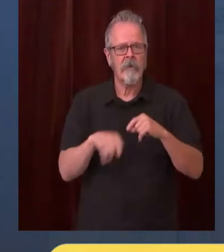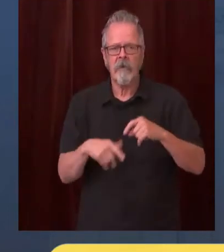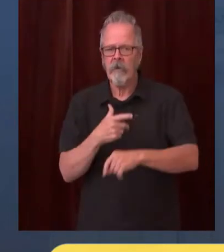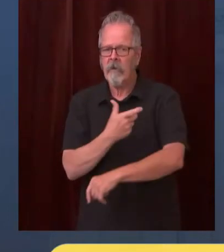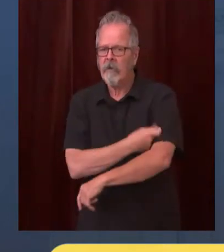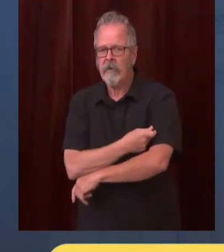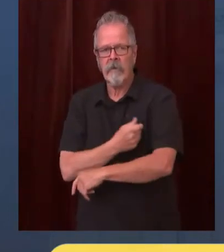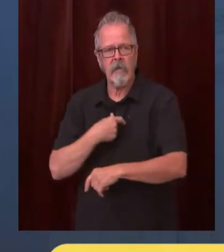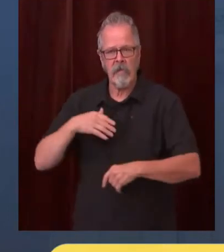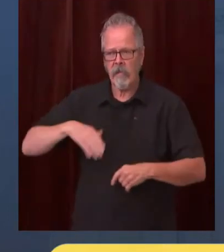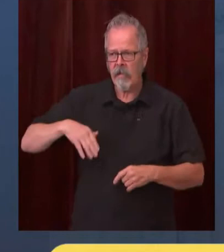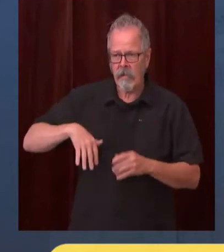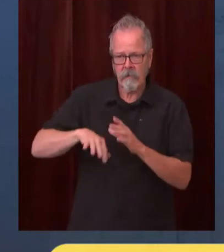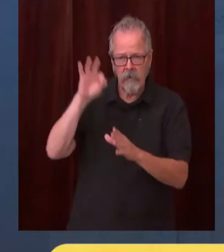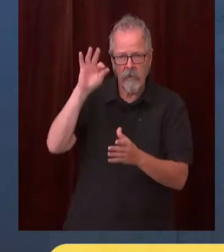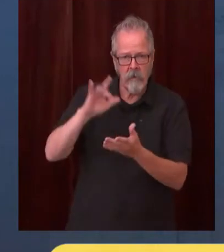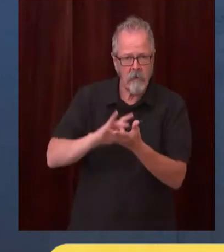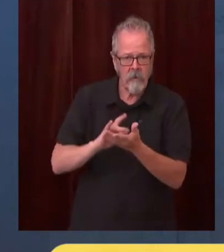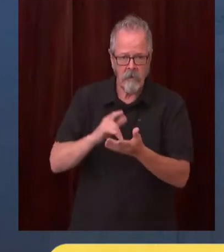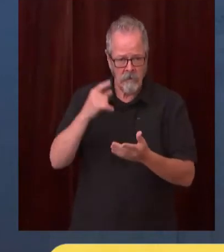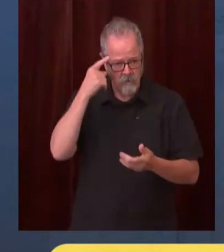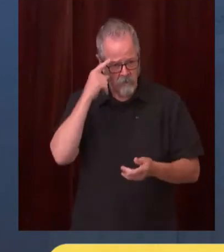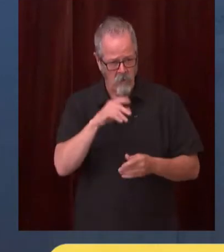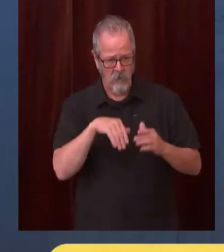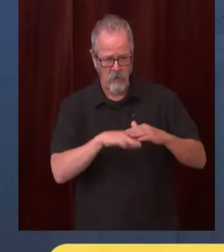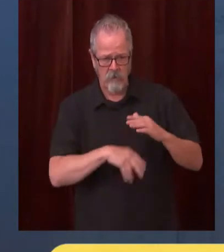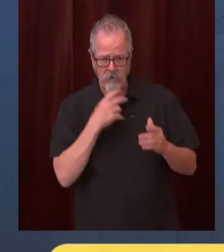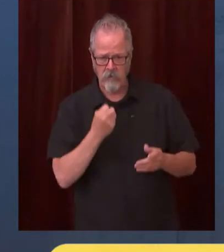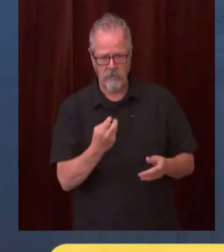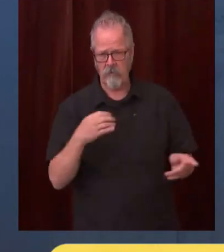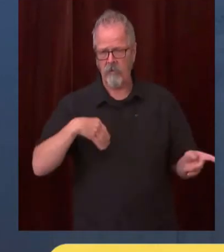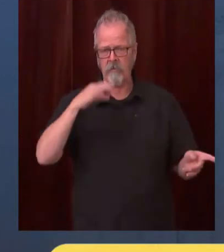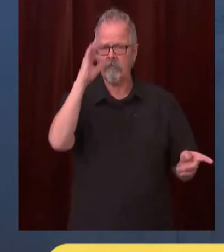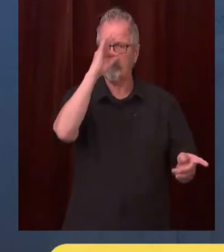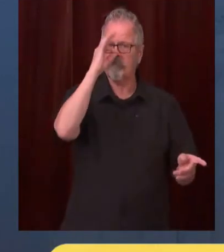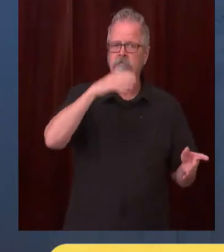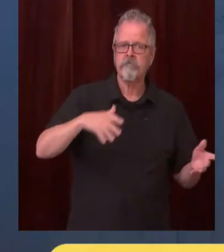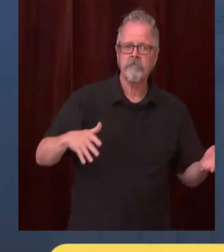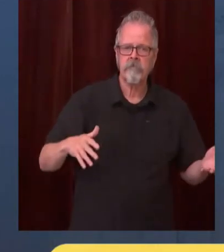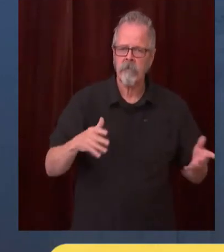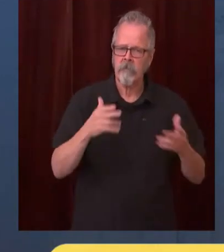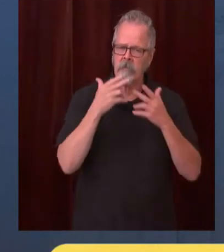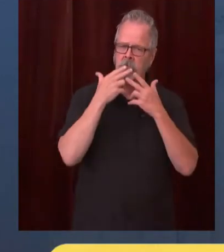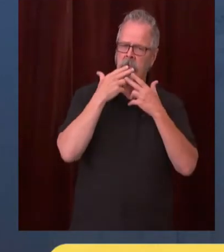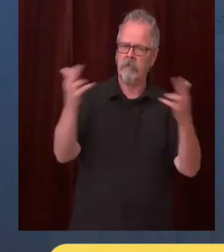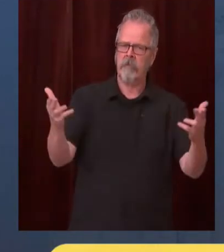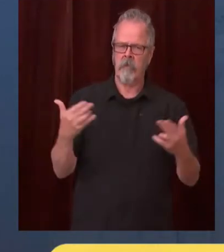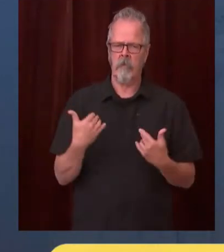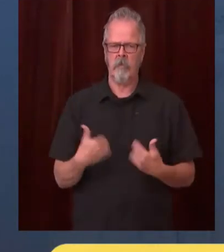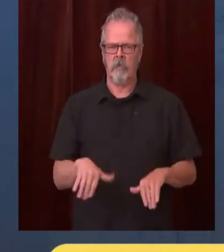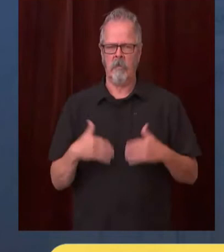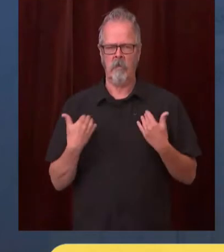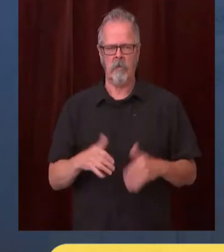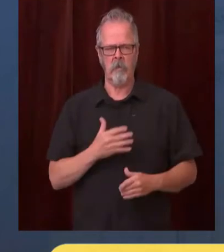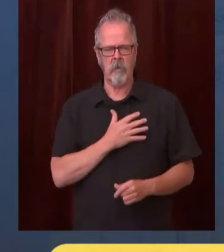school and it protects our loved ones who can't take the vaccine because they're immunocompromised in some sense